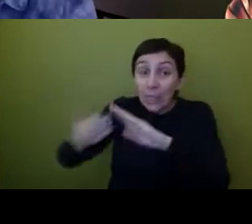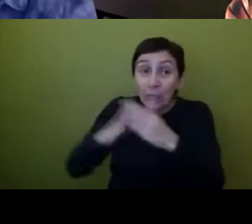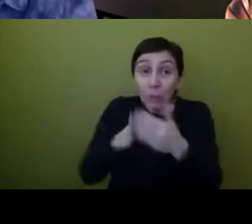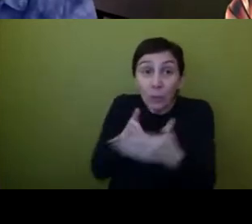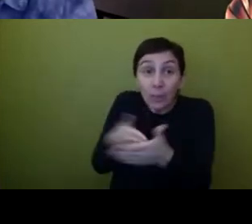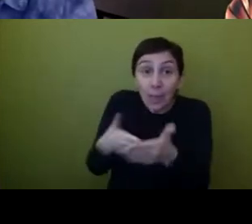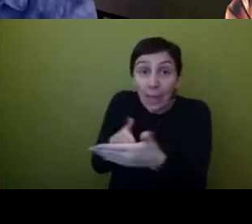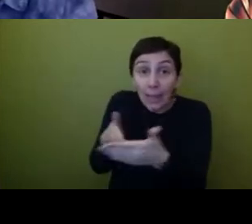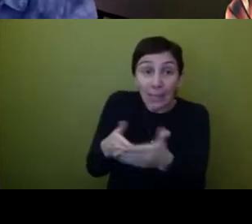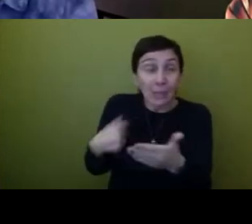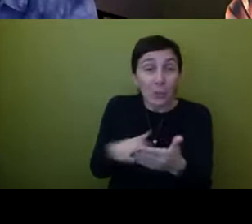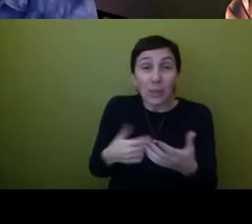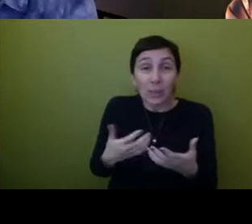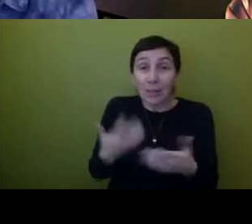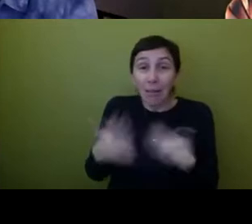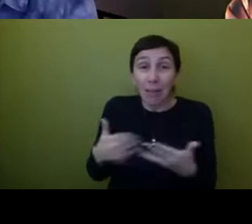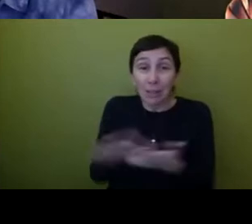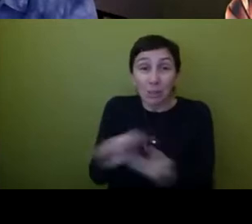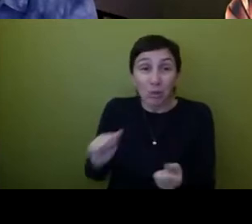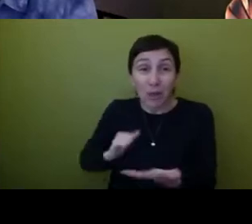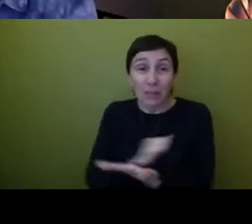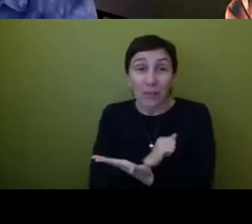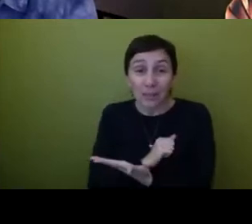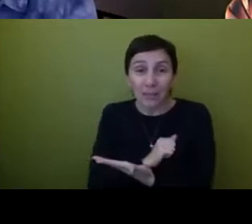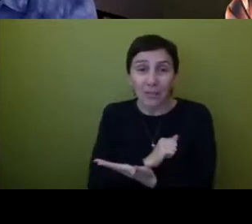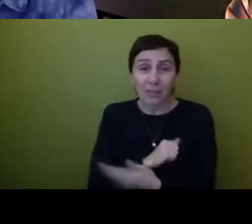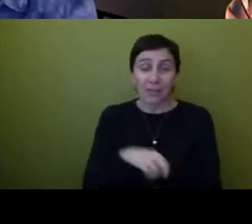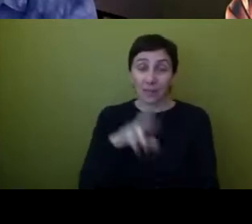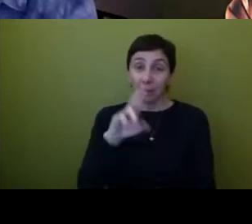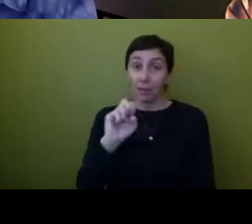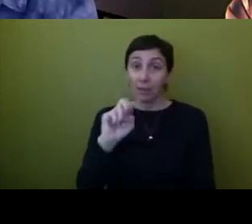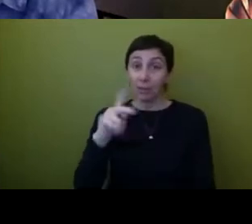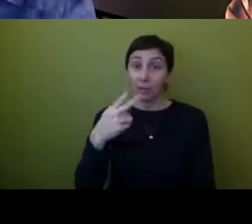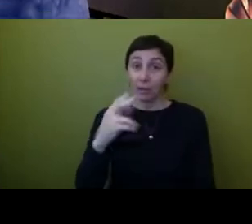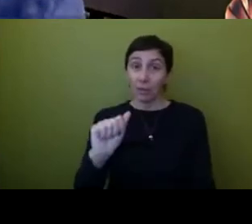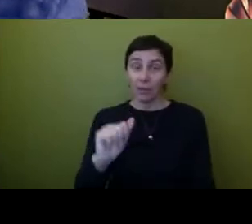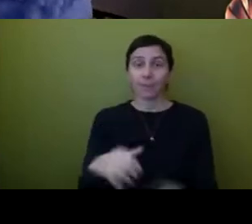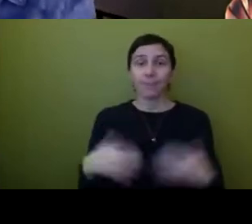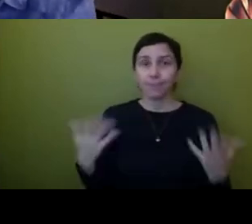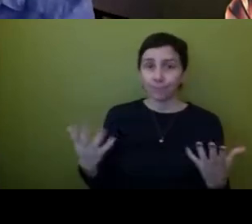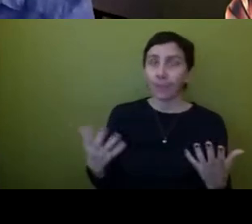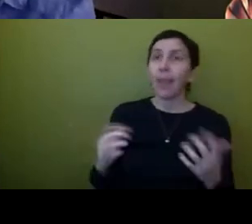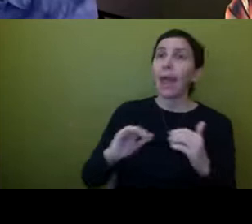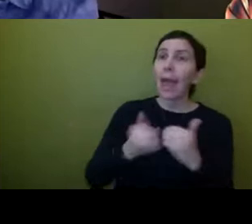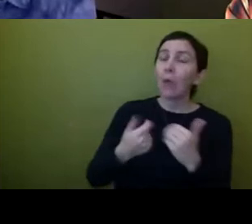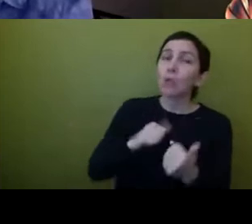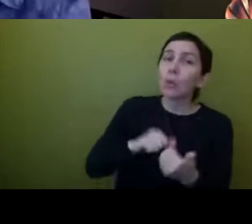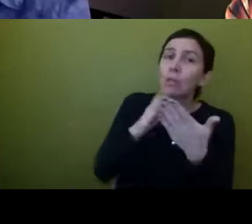ourselves i have no answer uh it's it's a tall order how do how do we i you know i think we